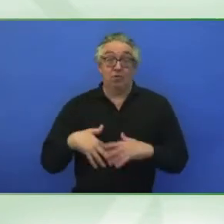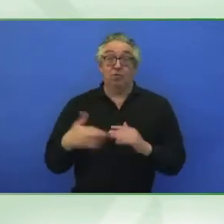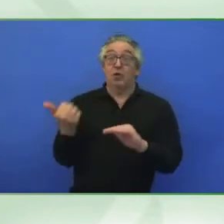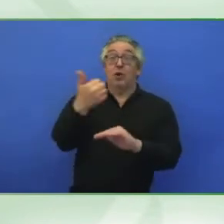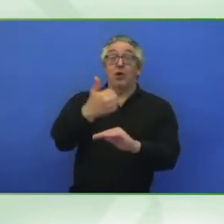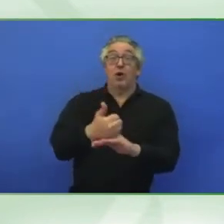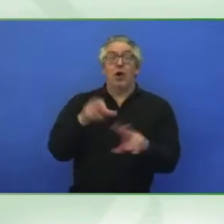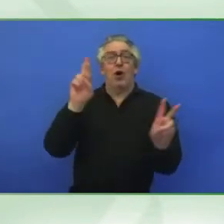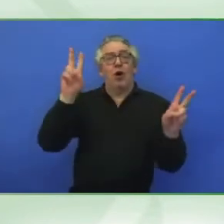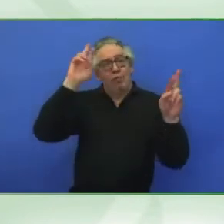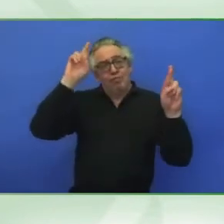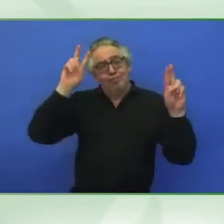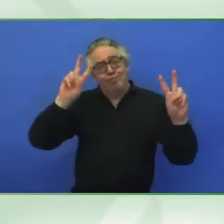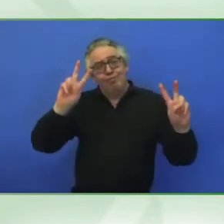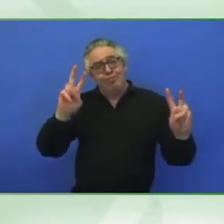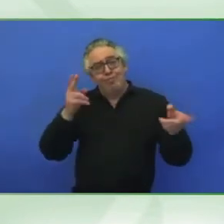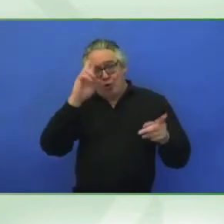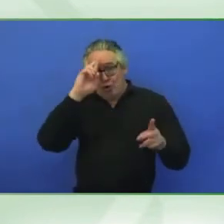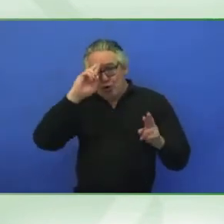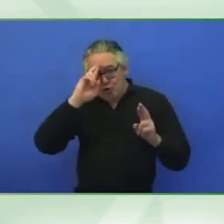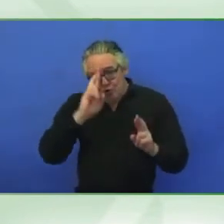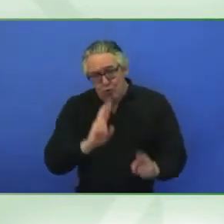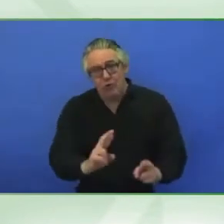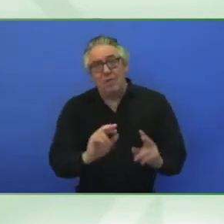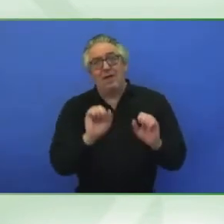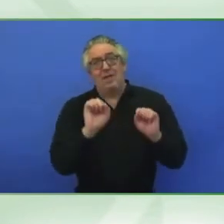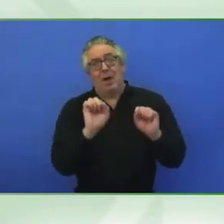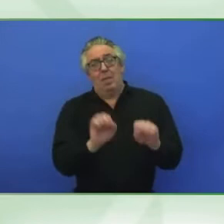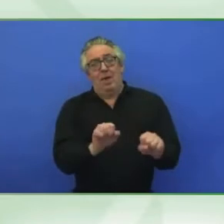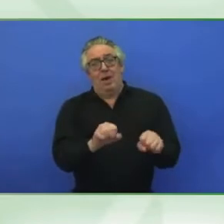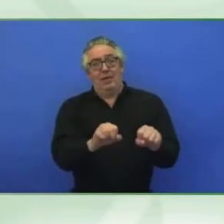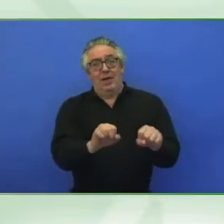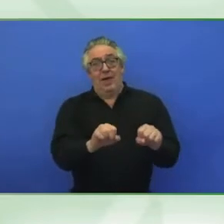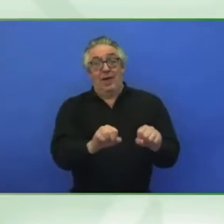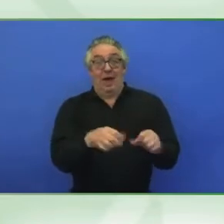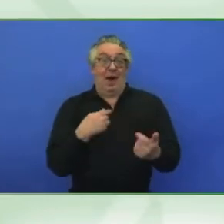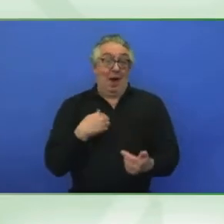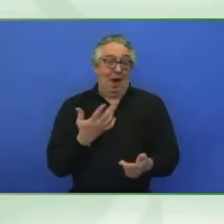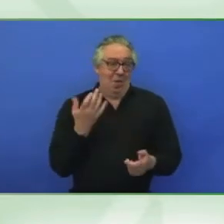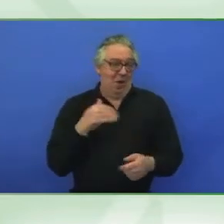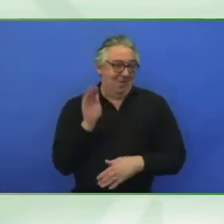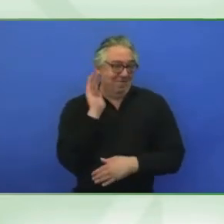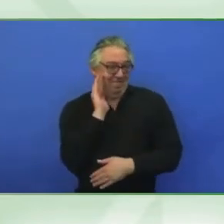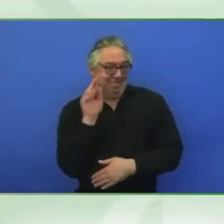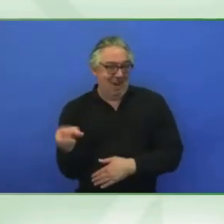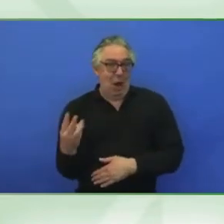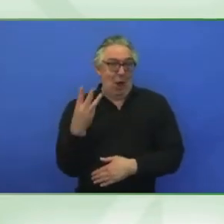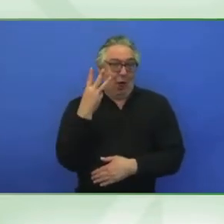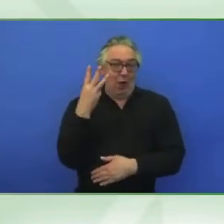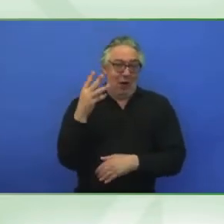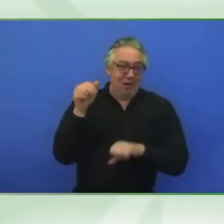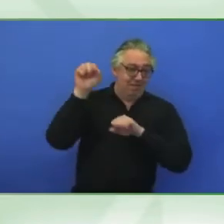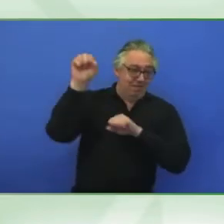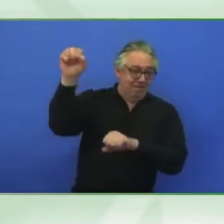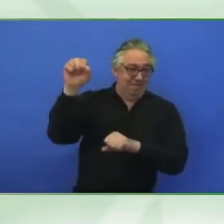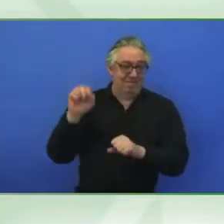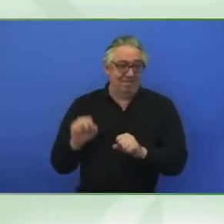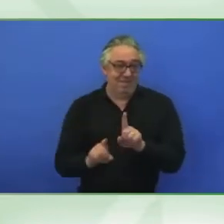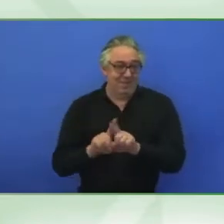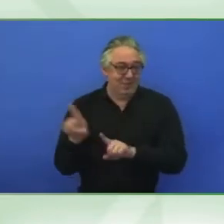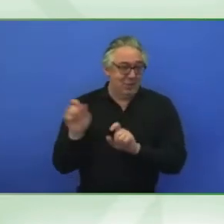And I cannot wait to hear from these three superstar young women who are paving the future for us all.